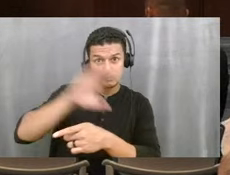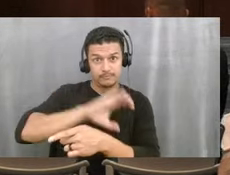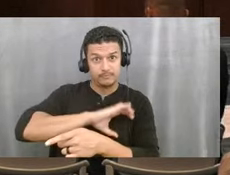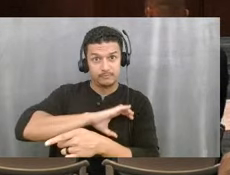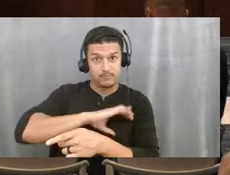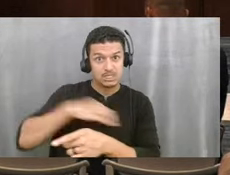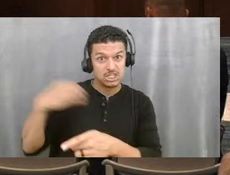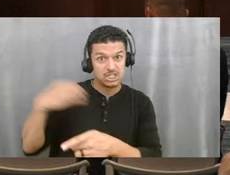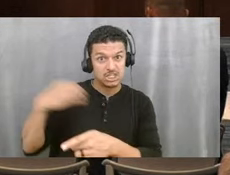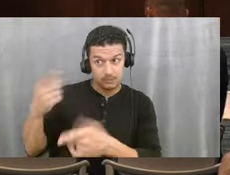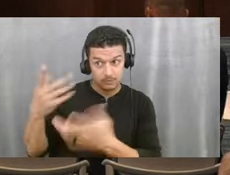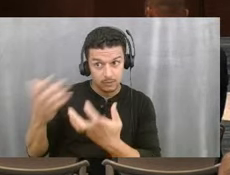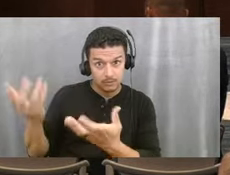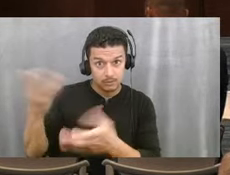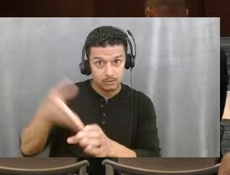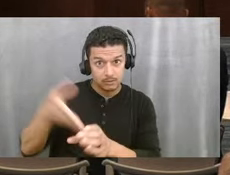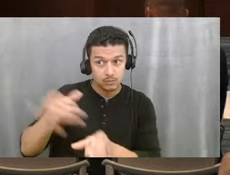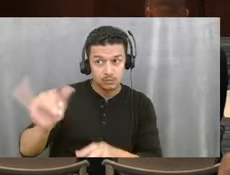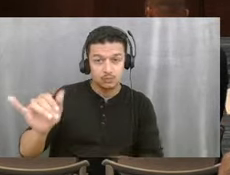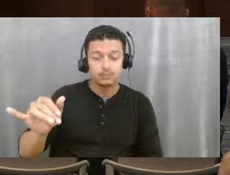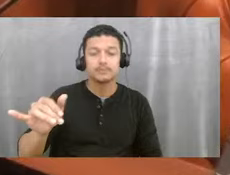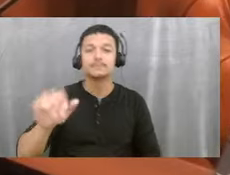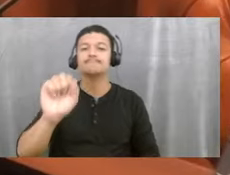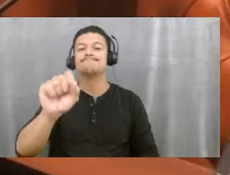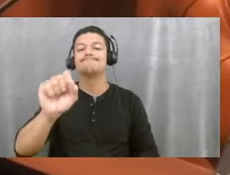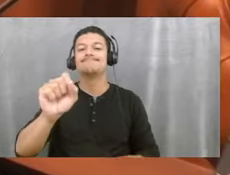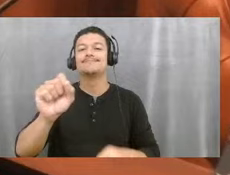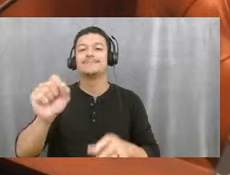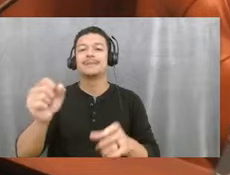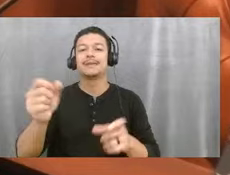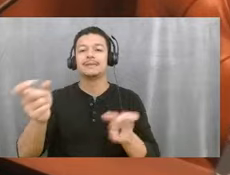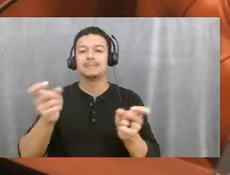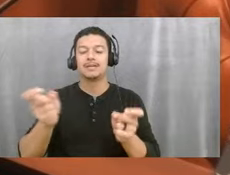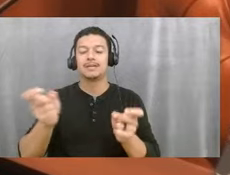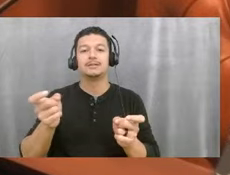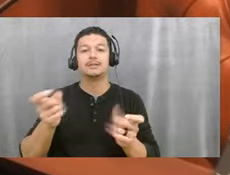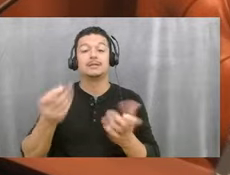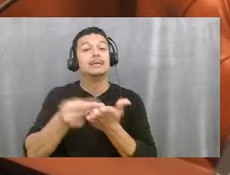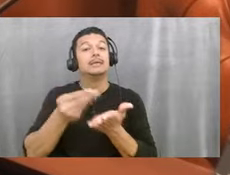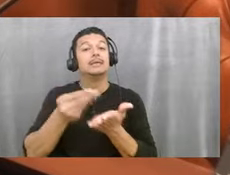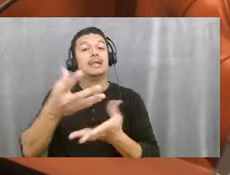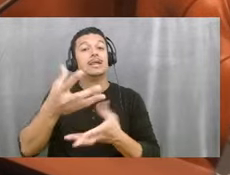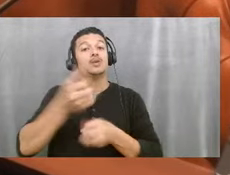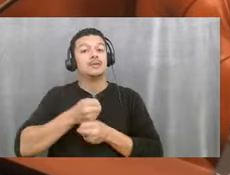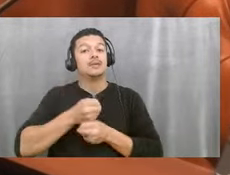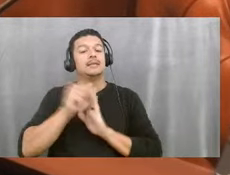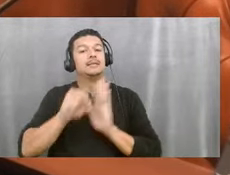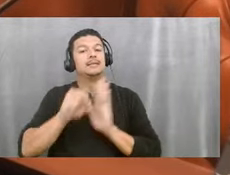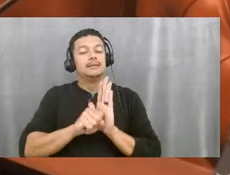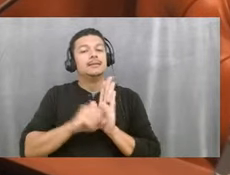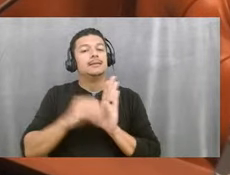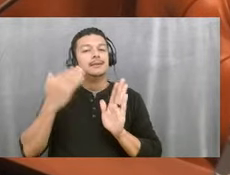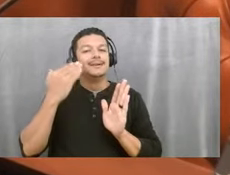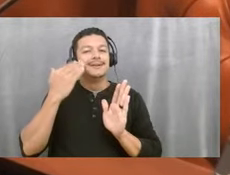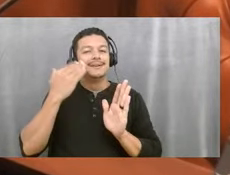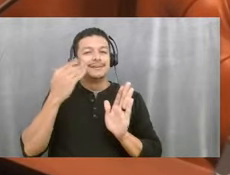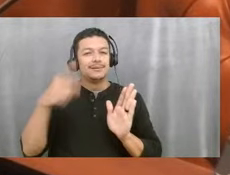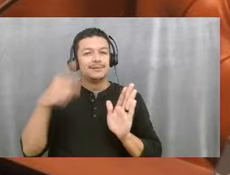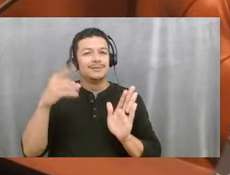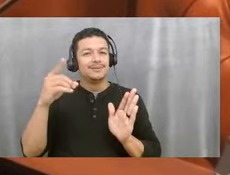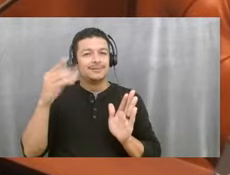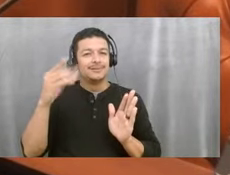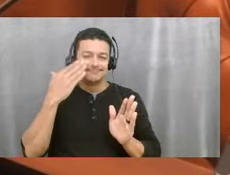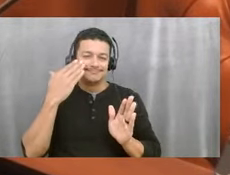begin with you, city manager, Duggar. Yeah, this is money that we were receiving from the state. I know those of you who are aware, we just had a